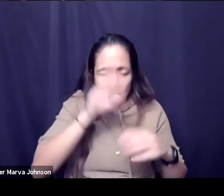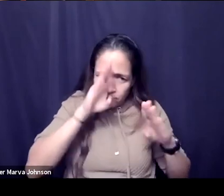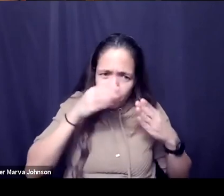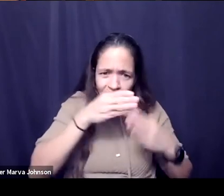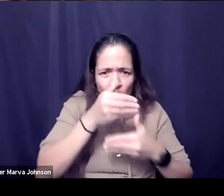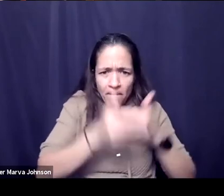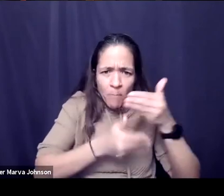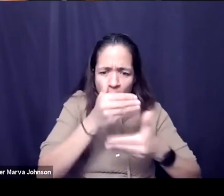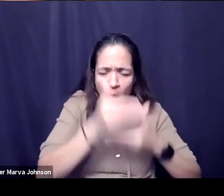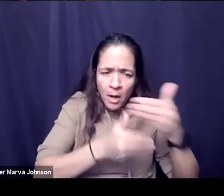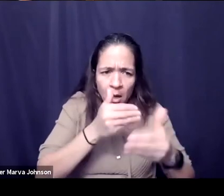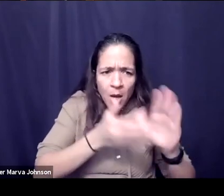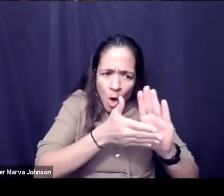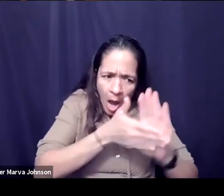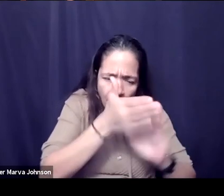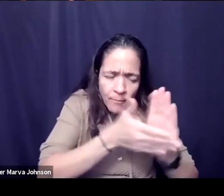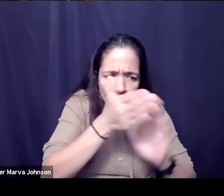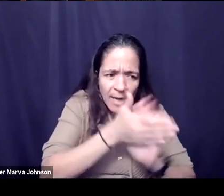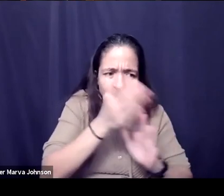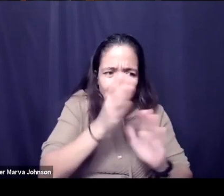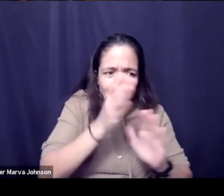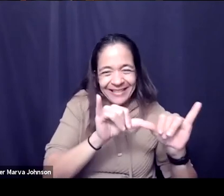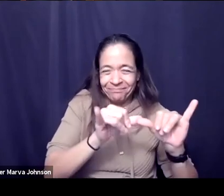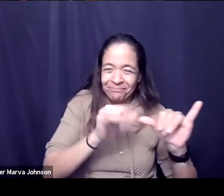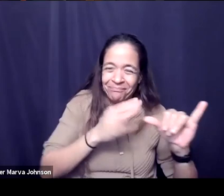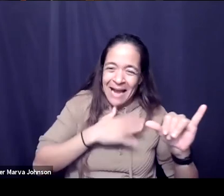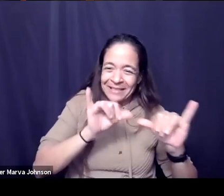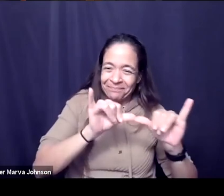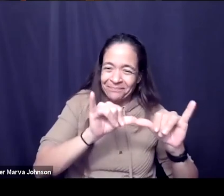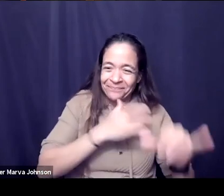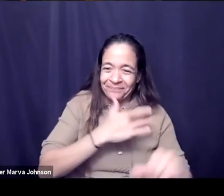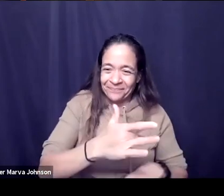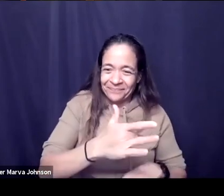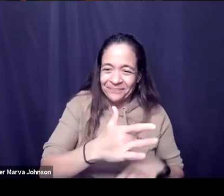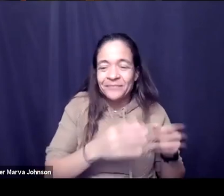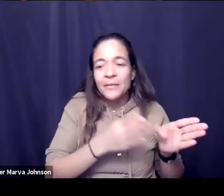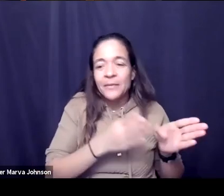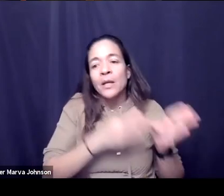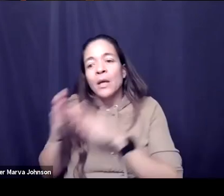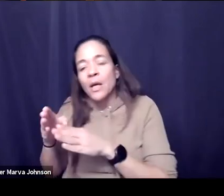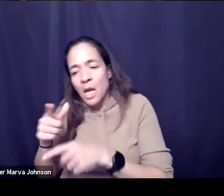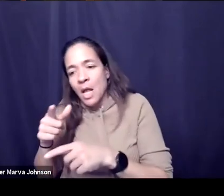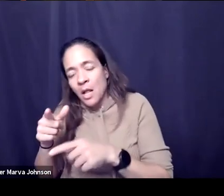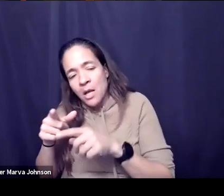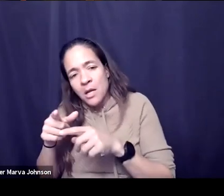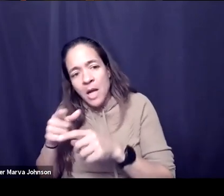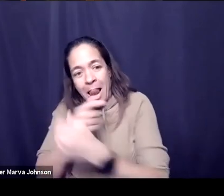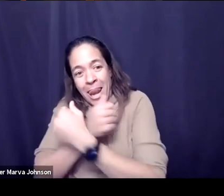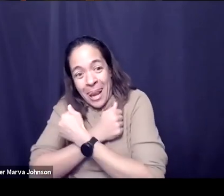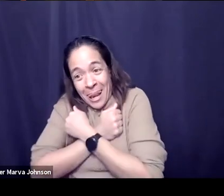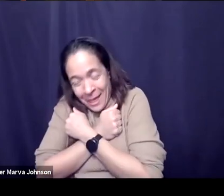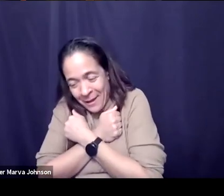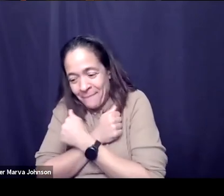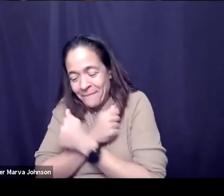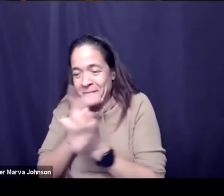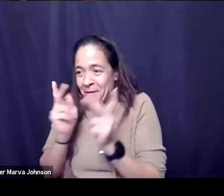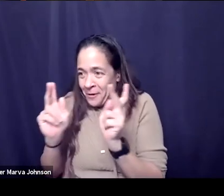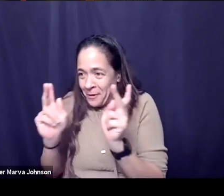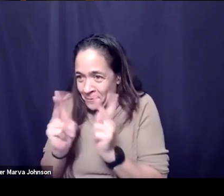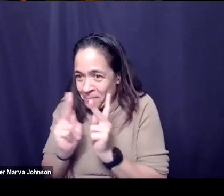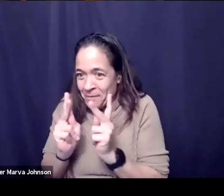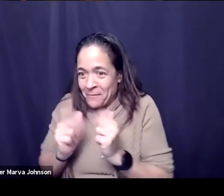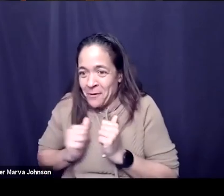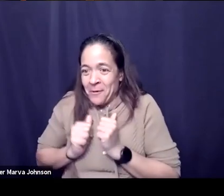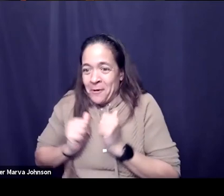and operational that's kind of the engineering side um and then also loving like live human